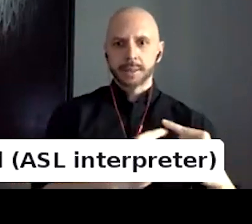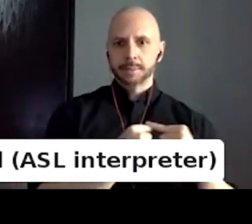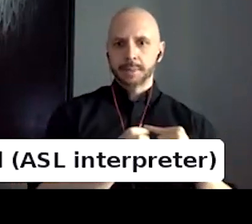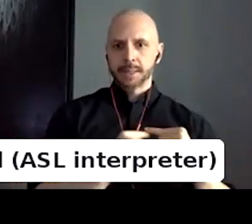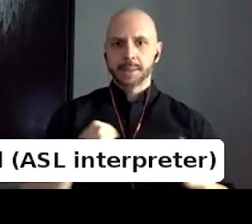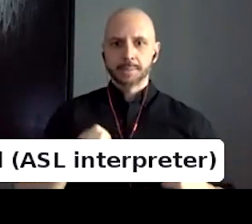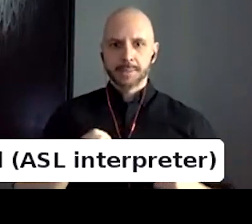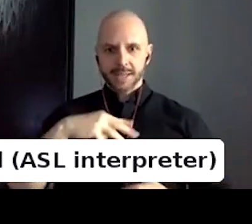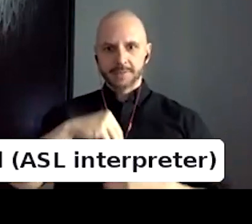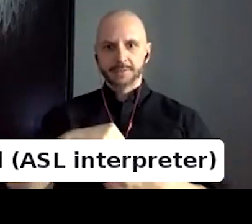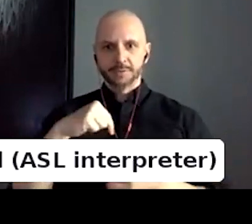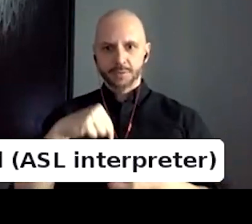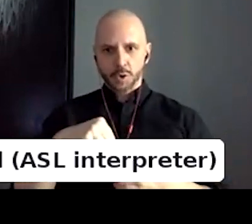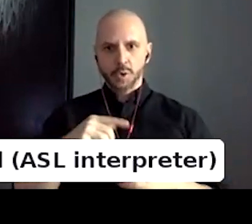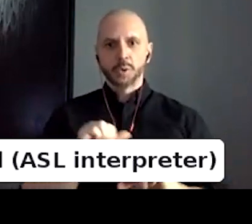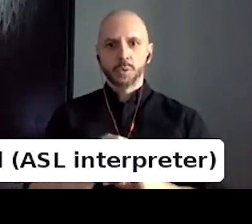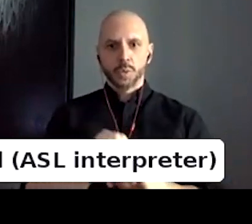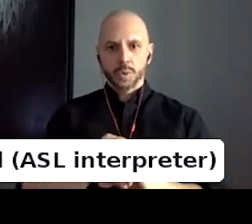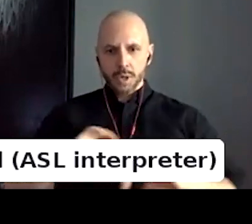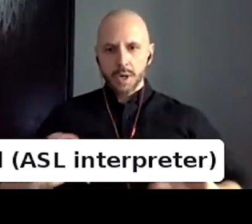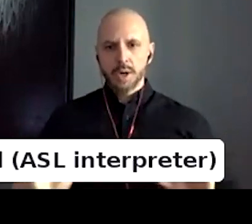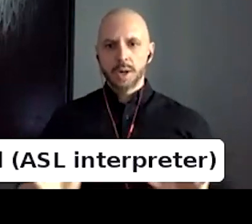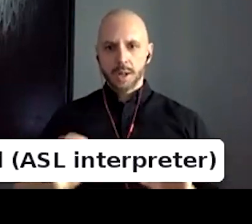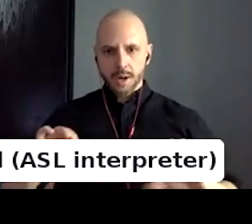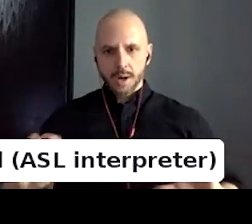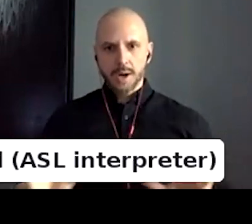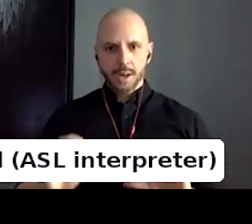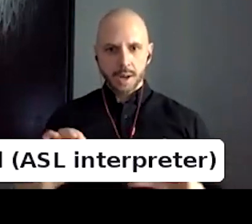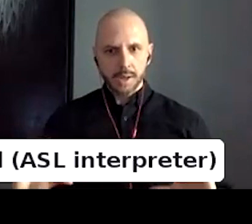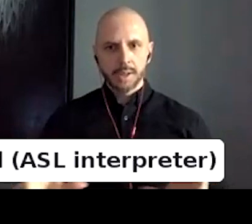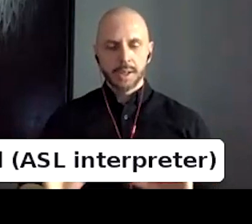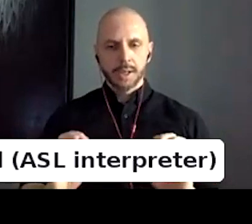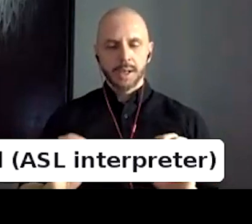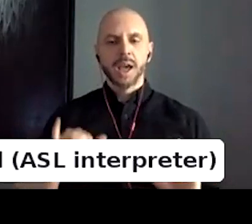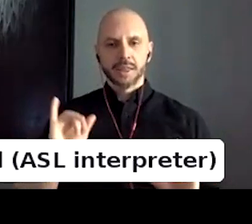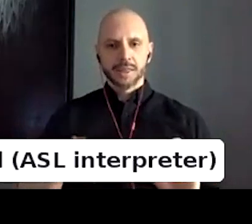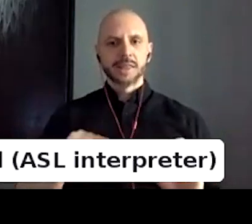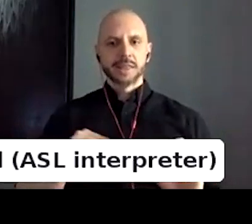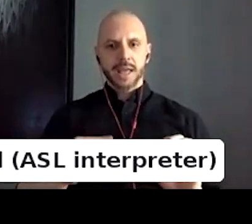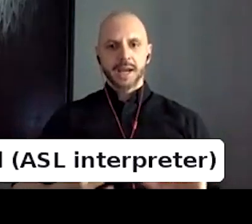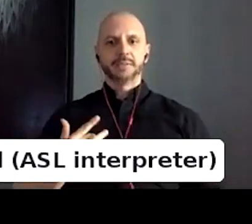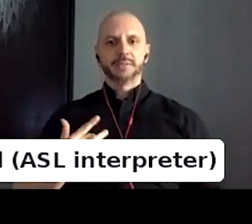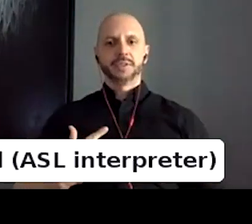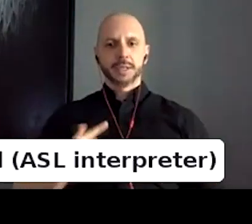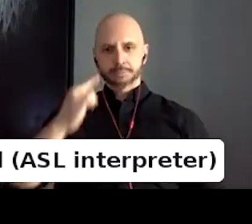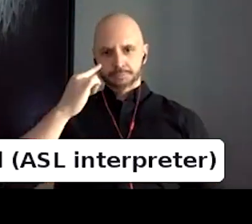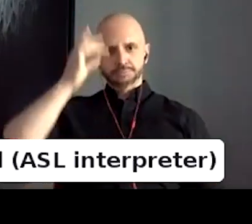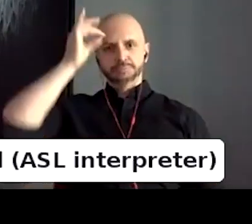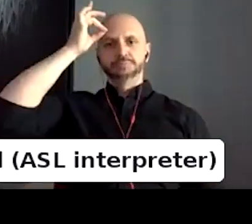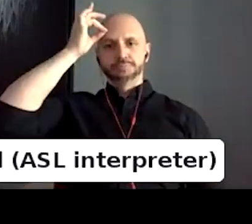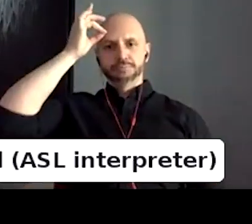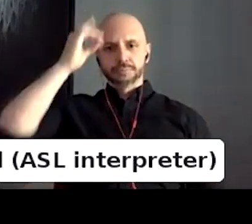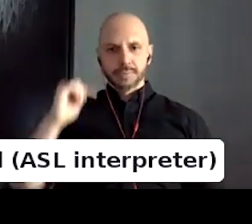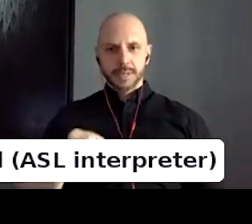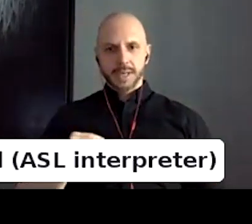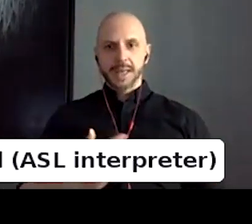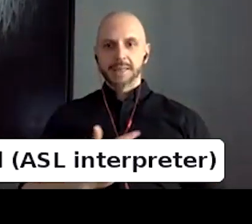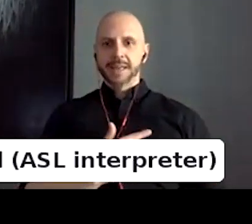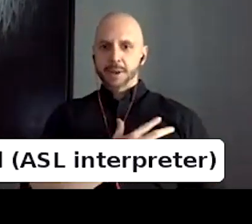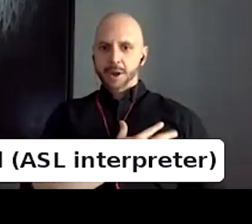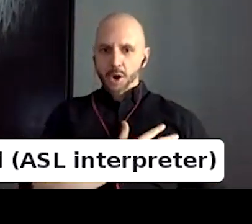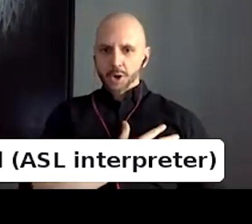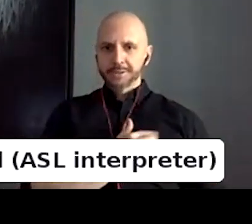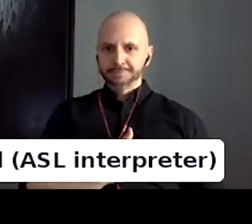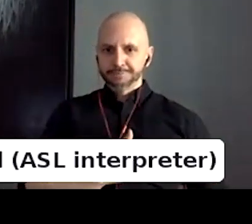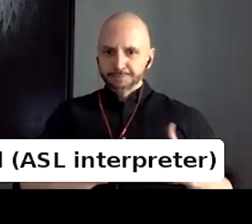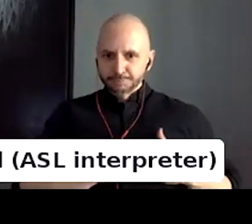actively make me, make me feel that. And that's, that's something that really filled my heart with joy, as sentimental